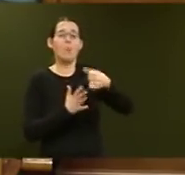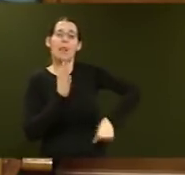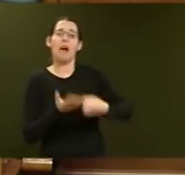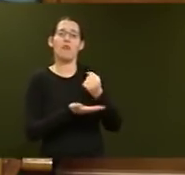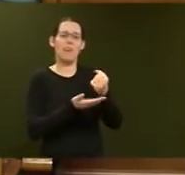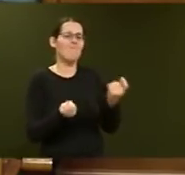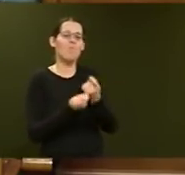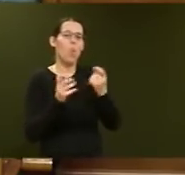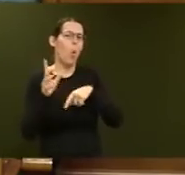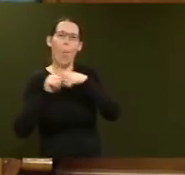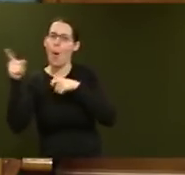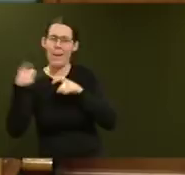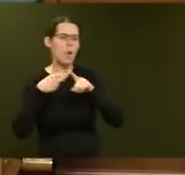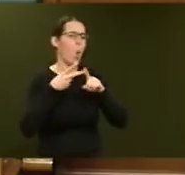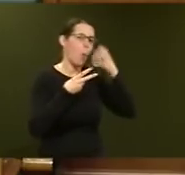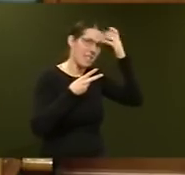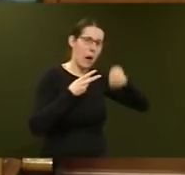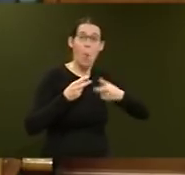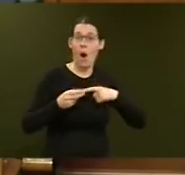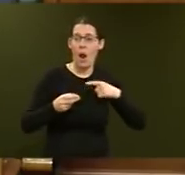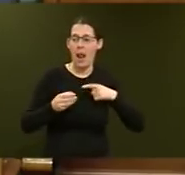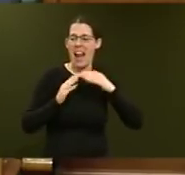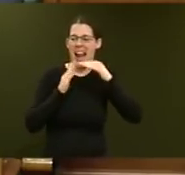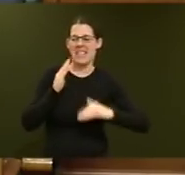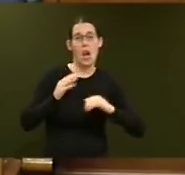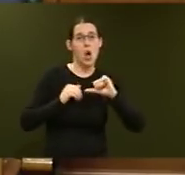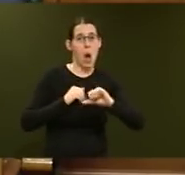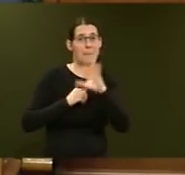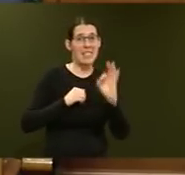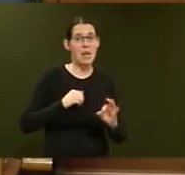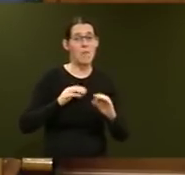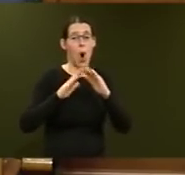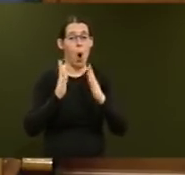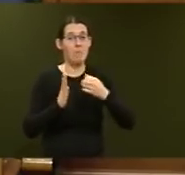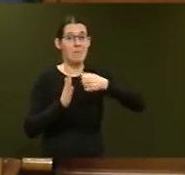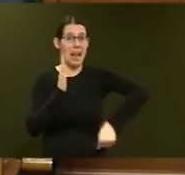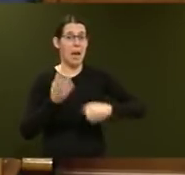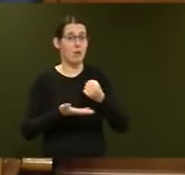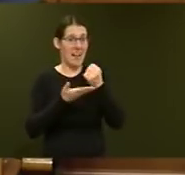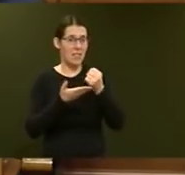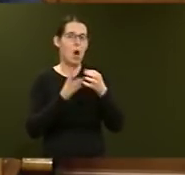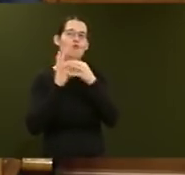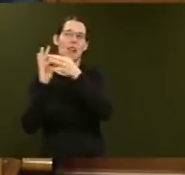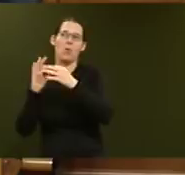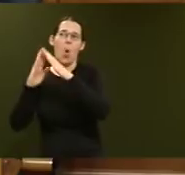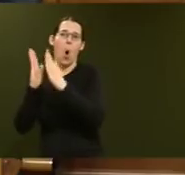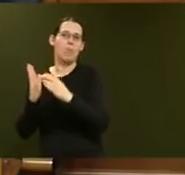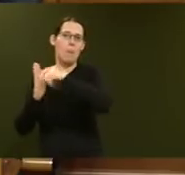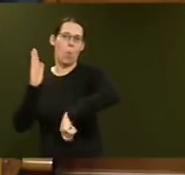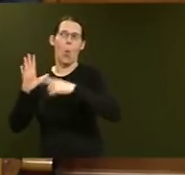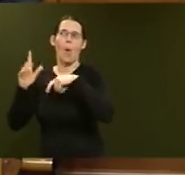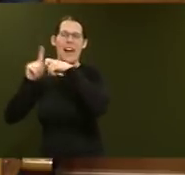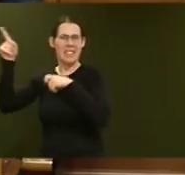% of HomeStart grants are for homes purchased in Auckland, grossly disproportionate to the number of Auckland First